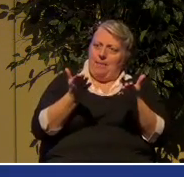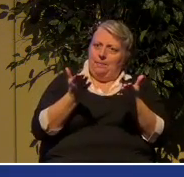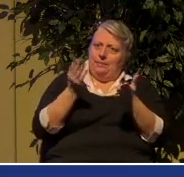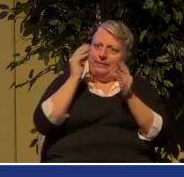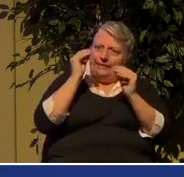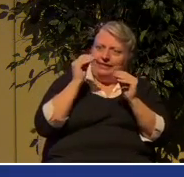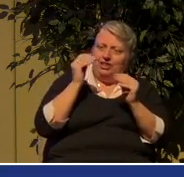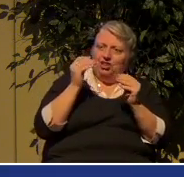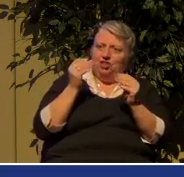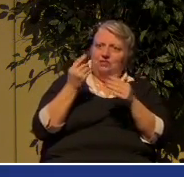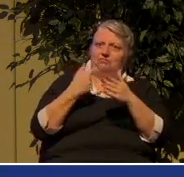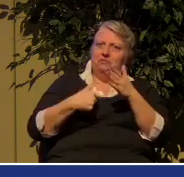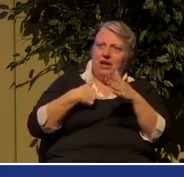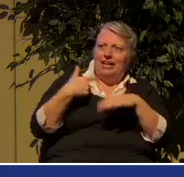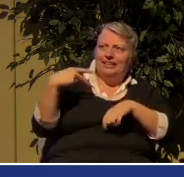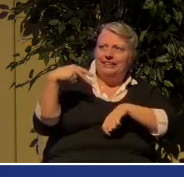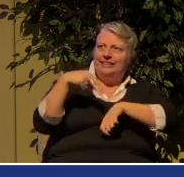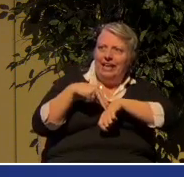question to ask?